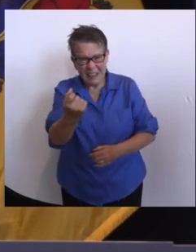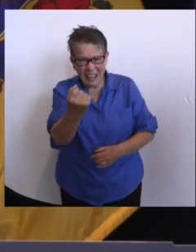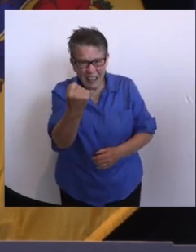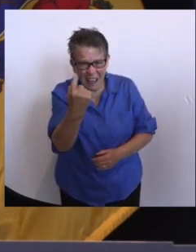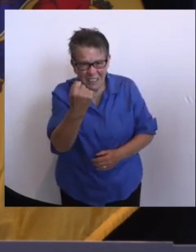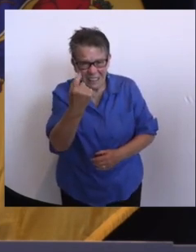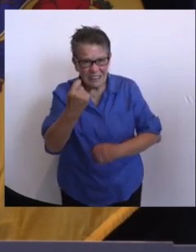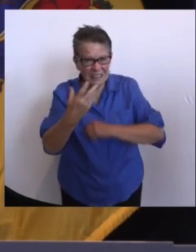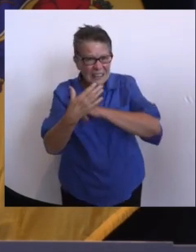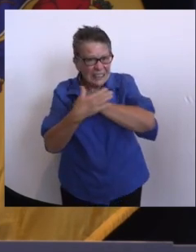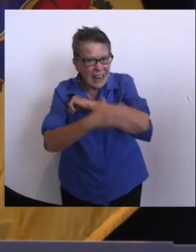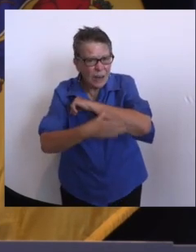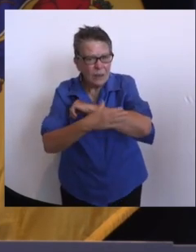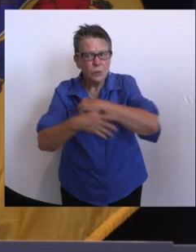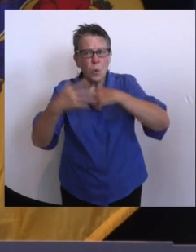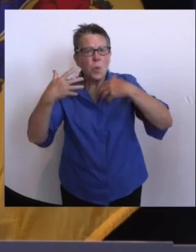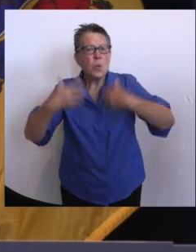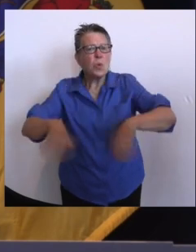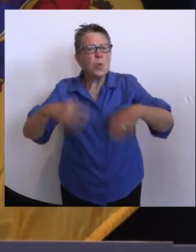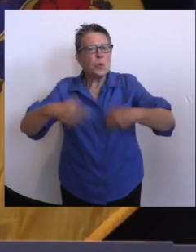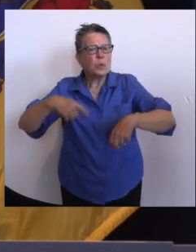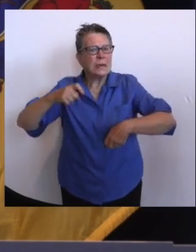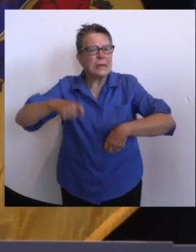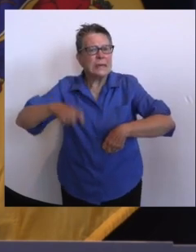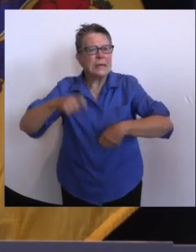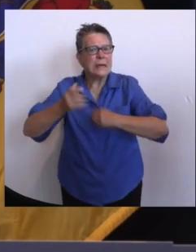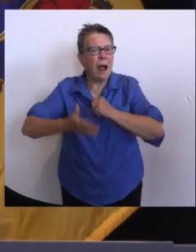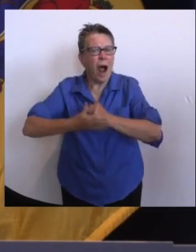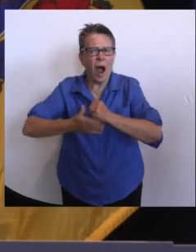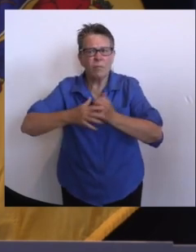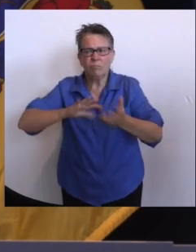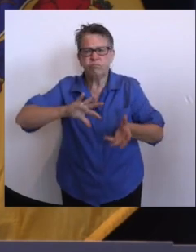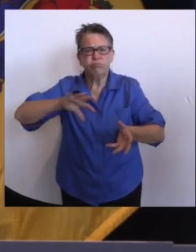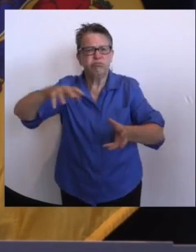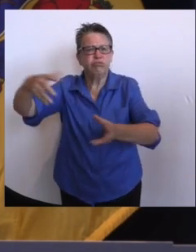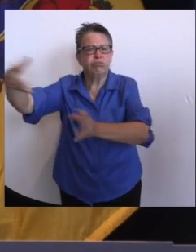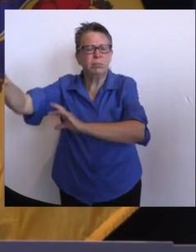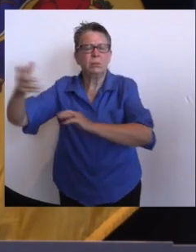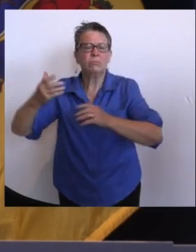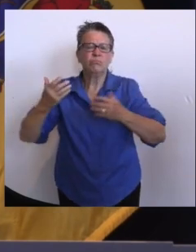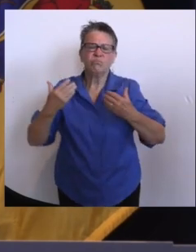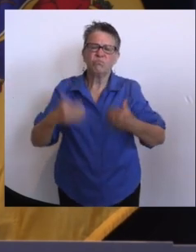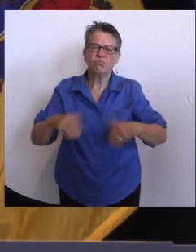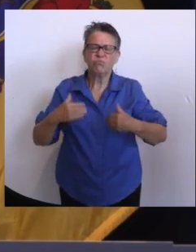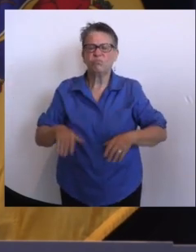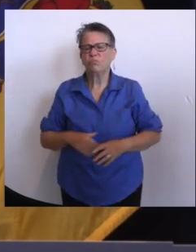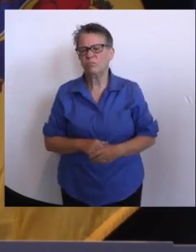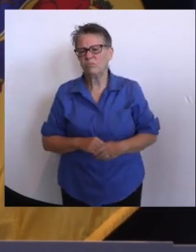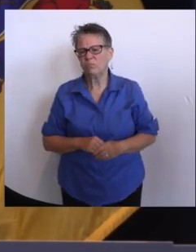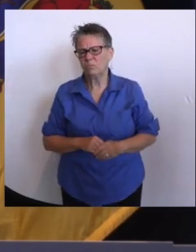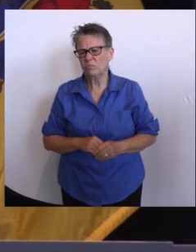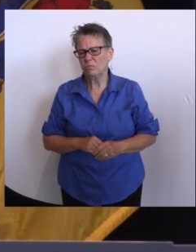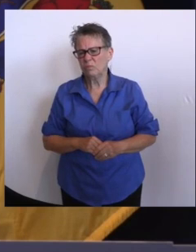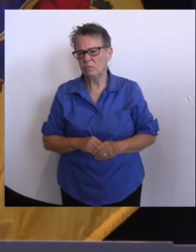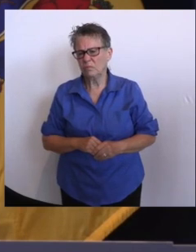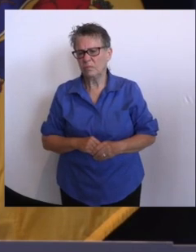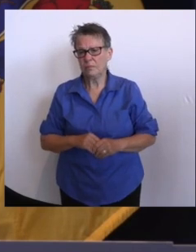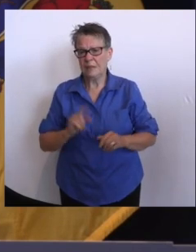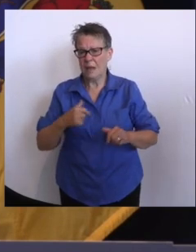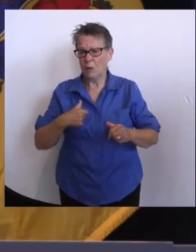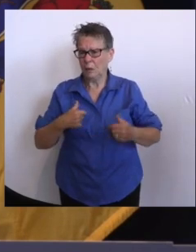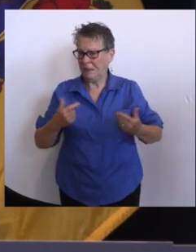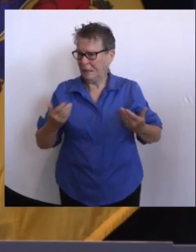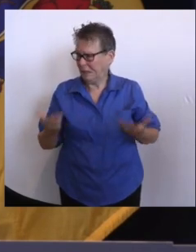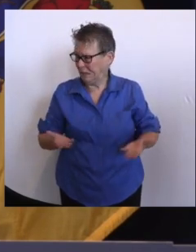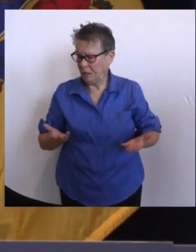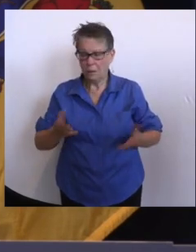partnership. Again, we will be with you Wednesday virtually at one o'clock unless you're here. Otherwise, I wanted to make sure we said that. We're going to stay with this, I